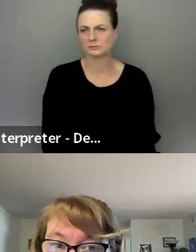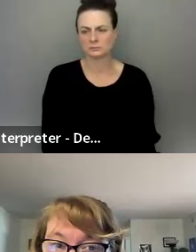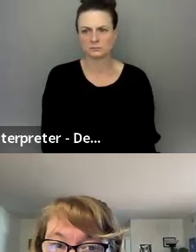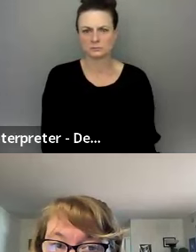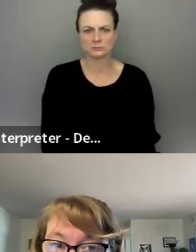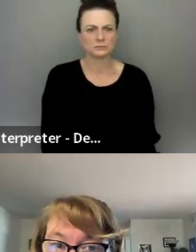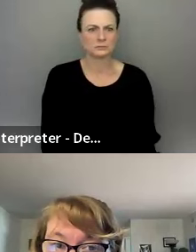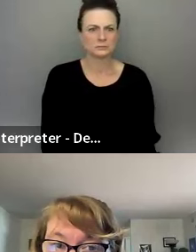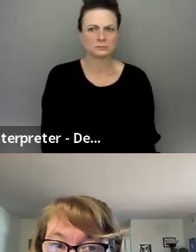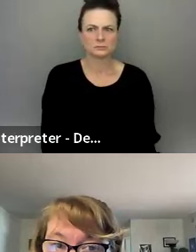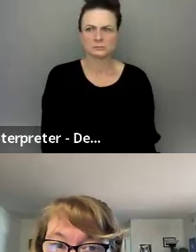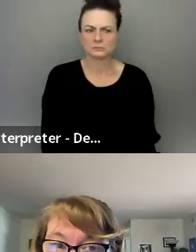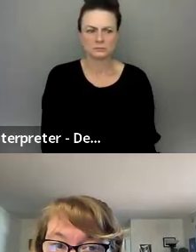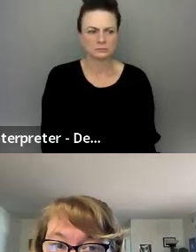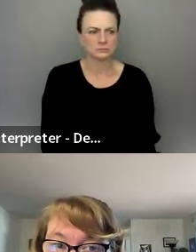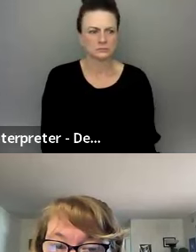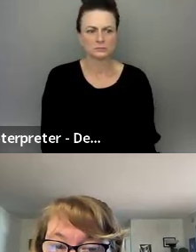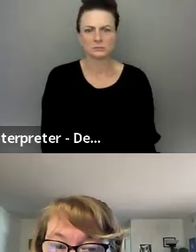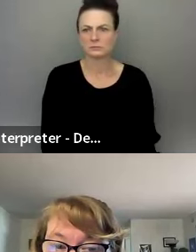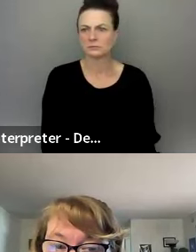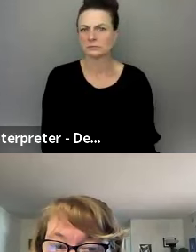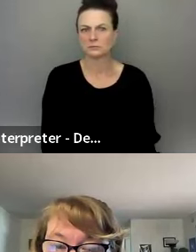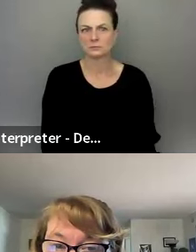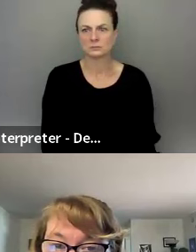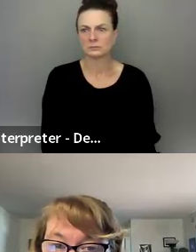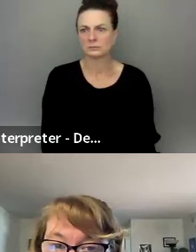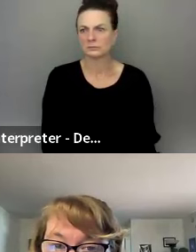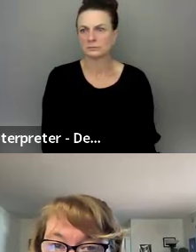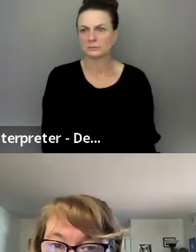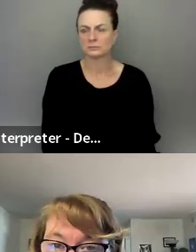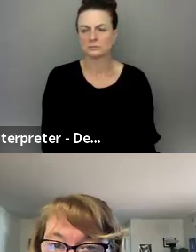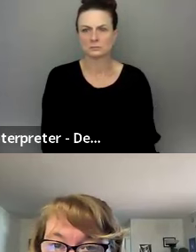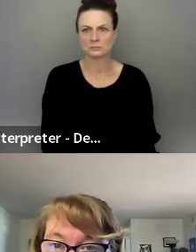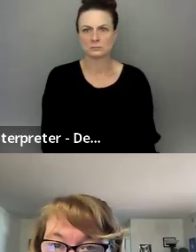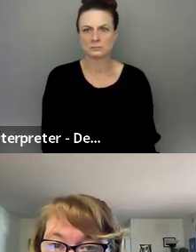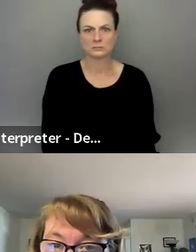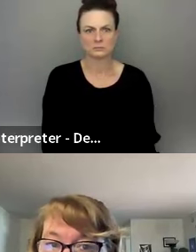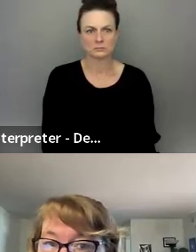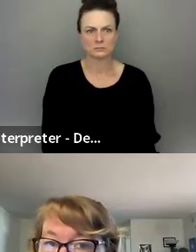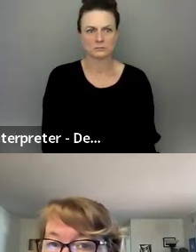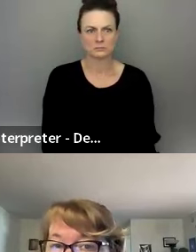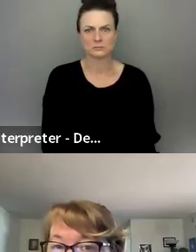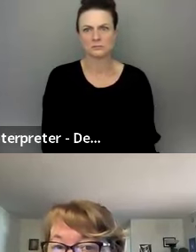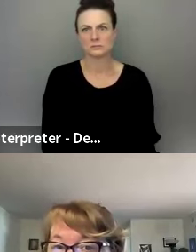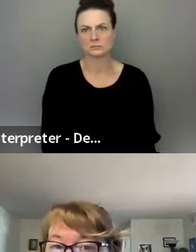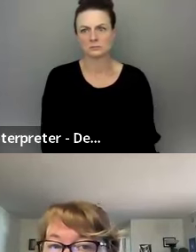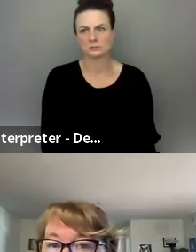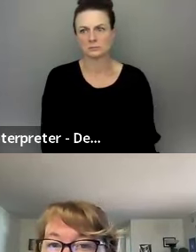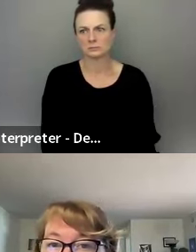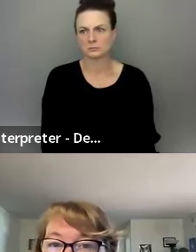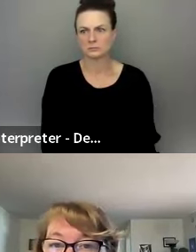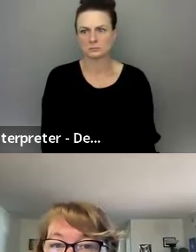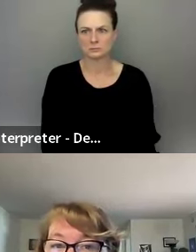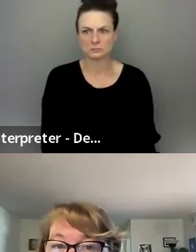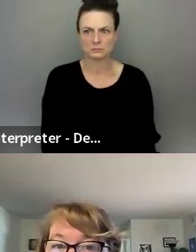the idea is to make it like a, uh, conversation between all of you and see, and encourage people to ask